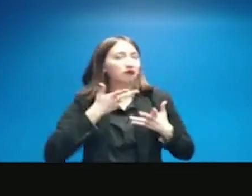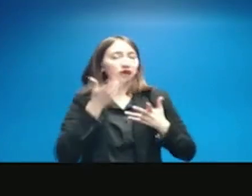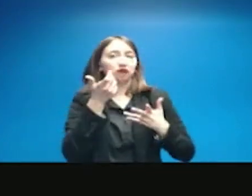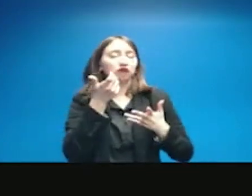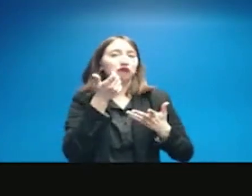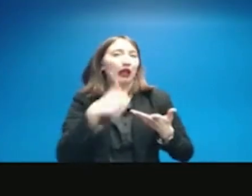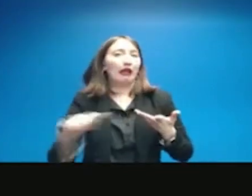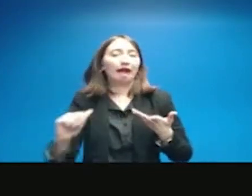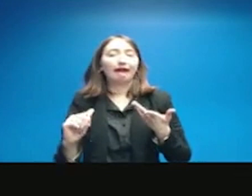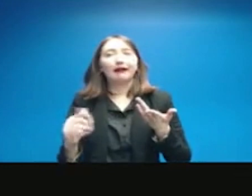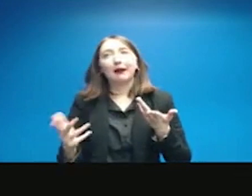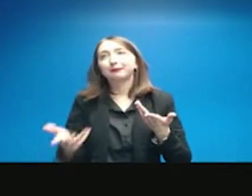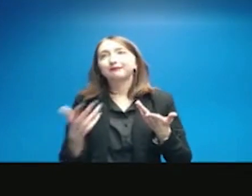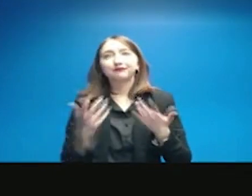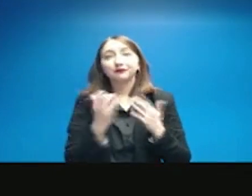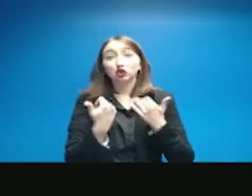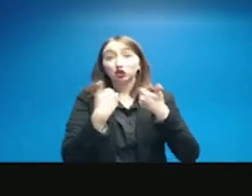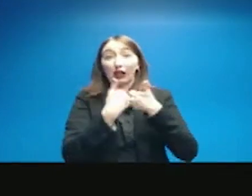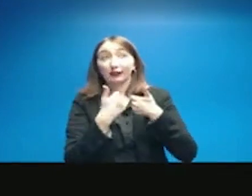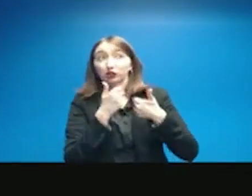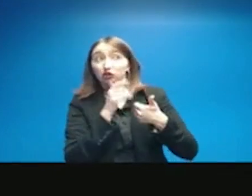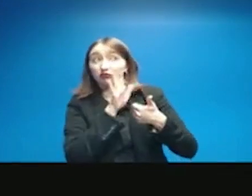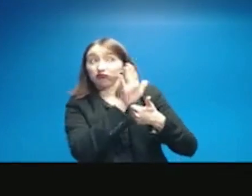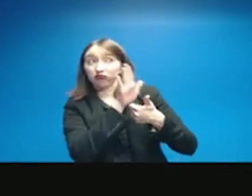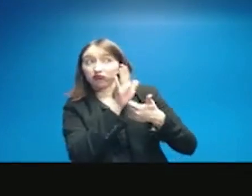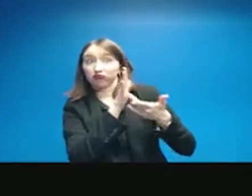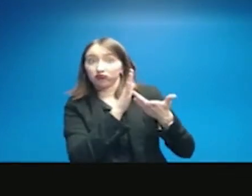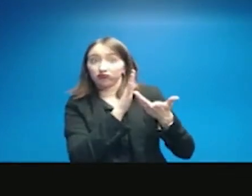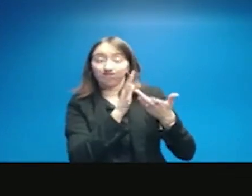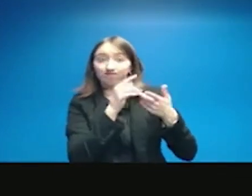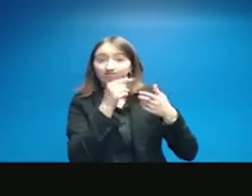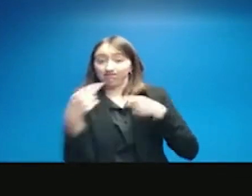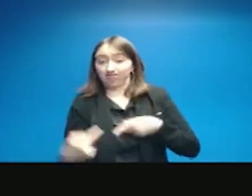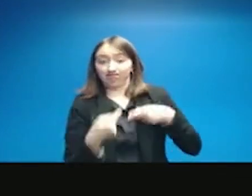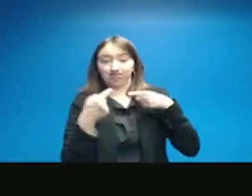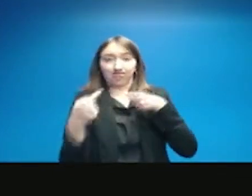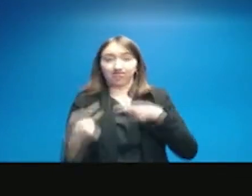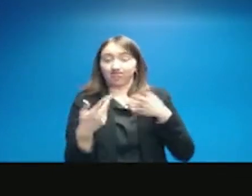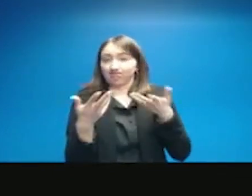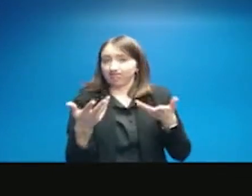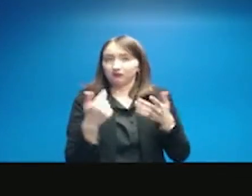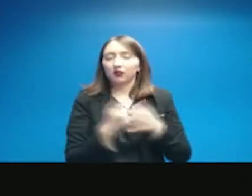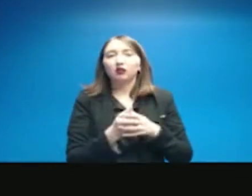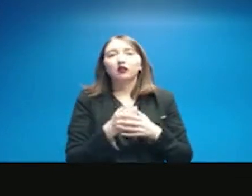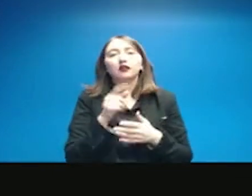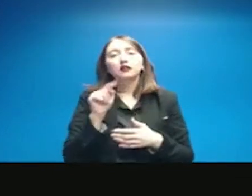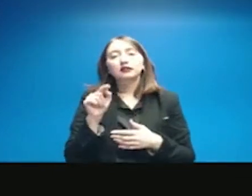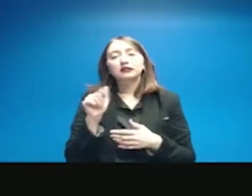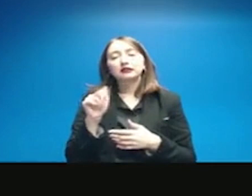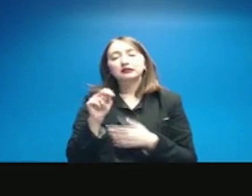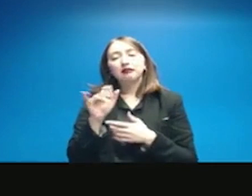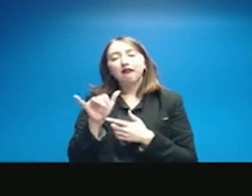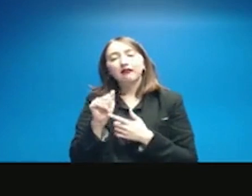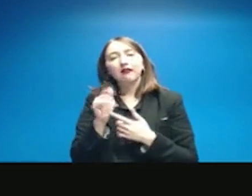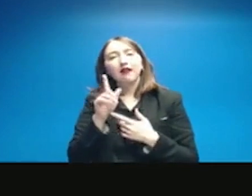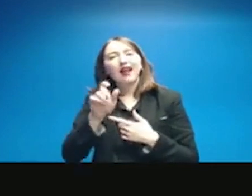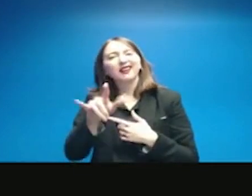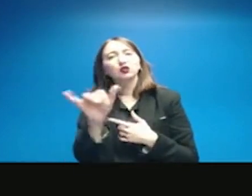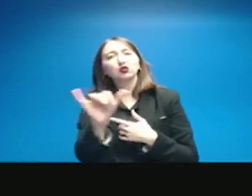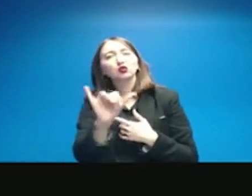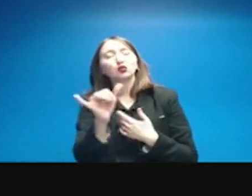challenges. She also asked if there's individuals who are having trouble